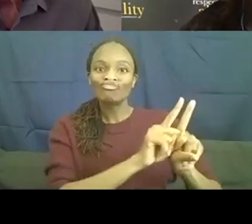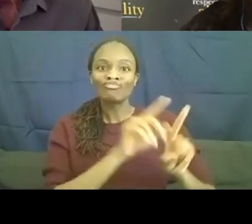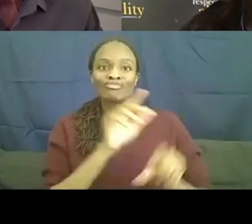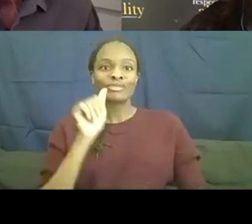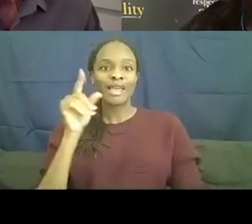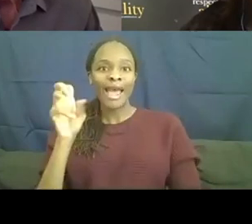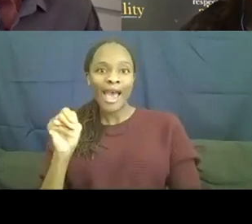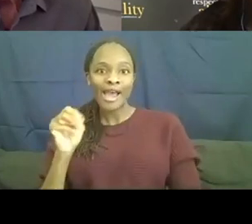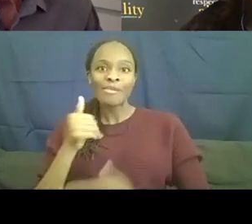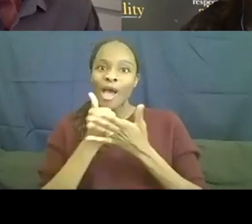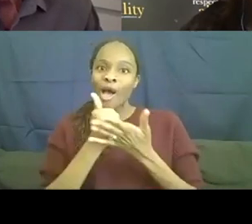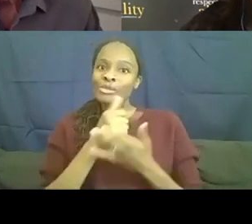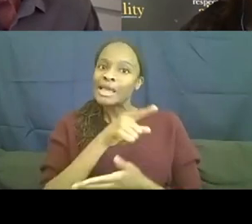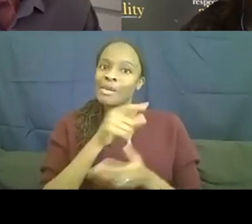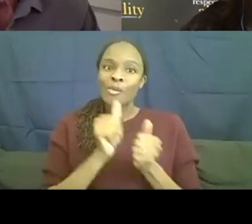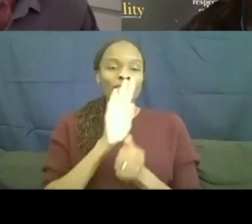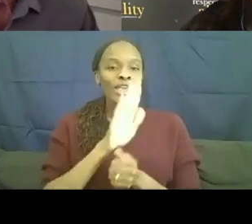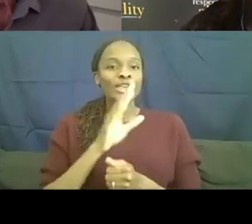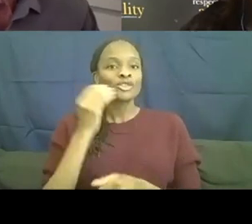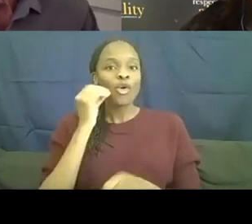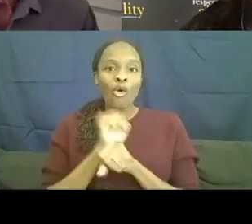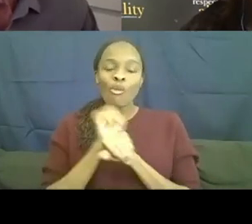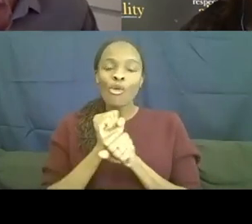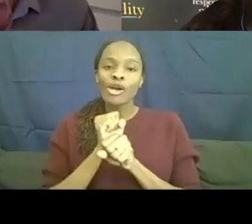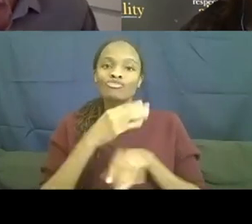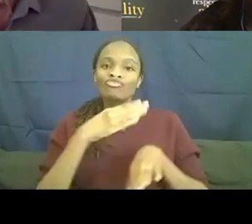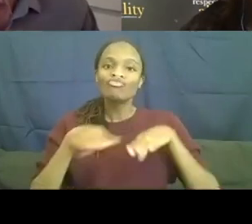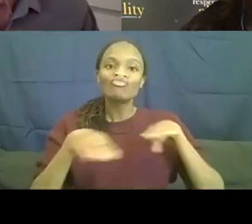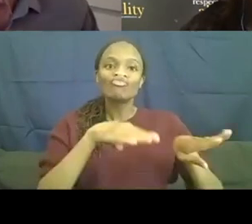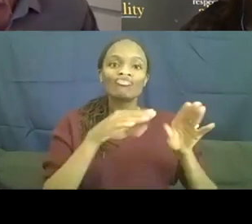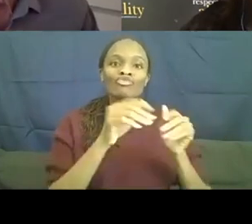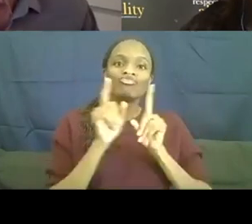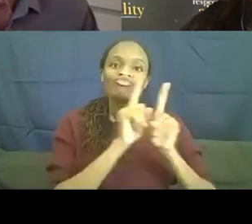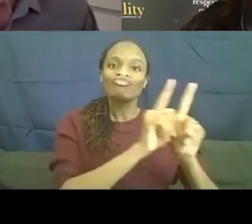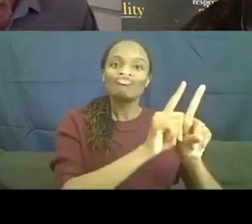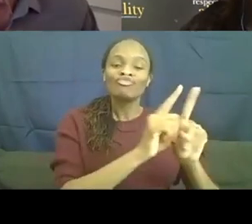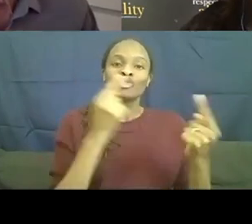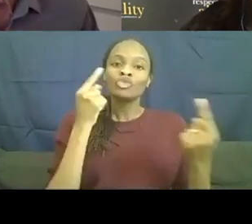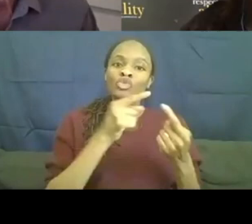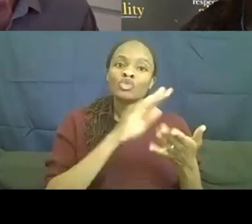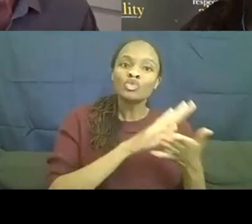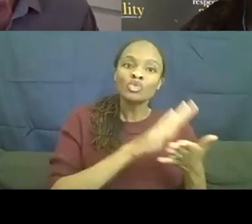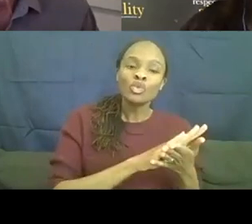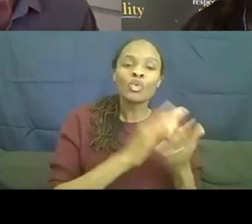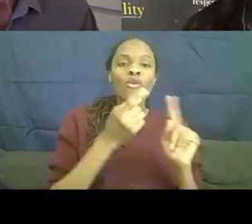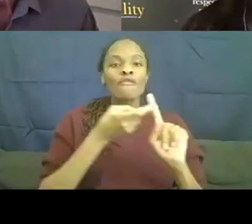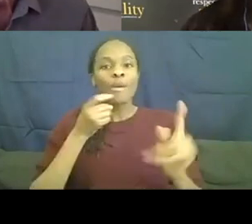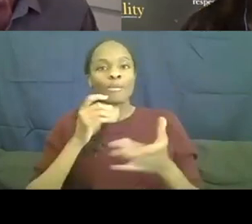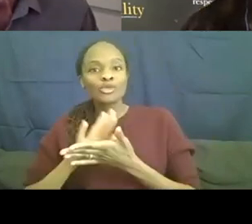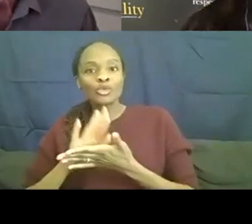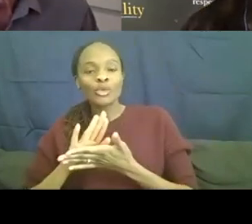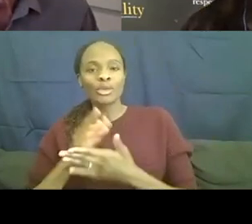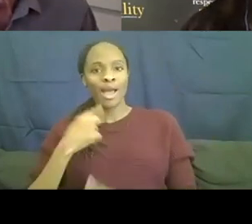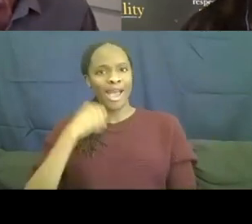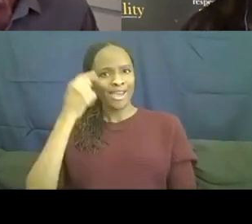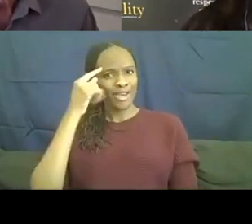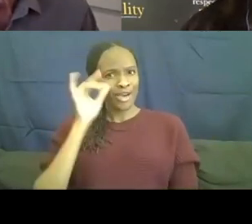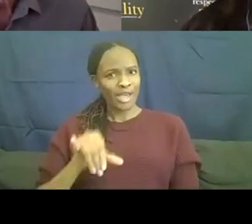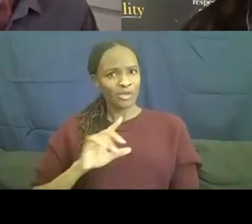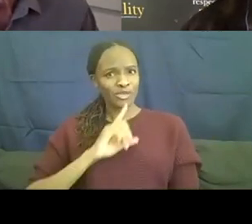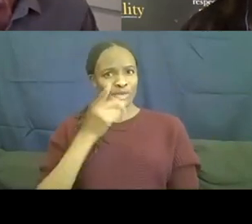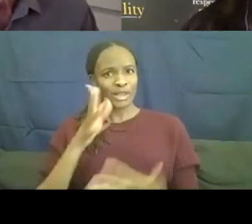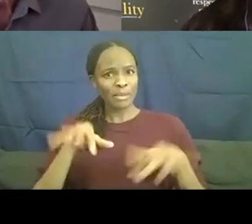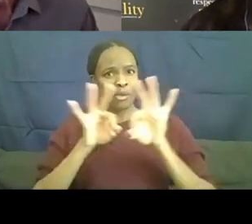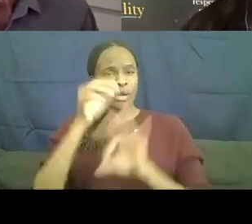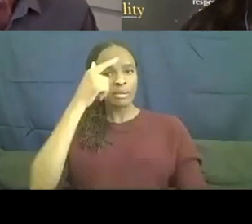him with his homework and walks with him to and from school. And, um, I just thought it was really important